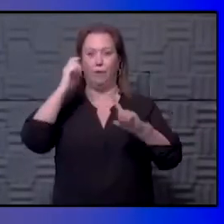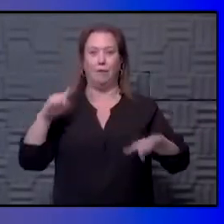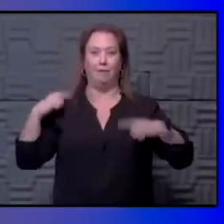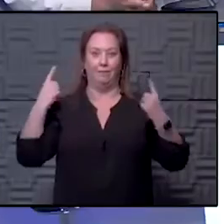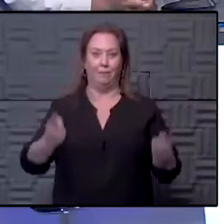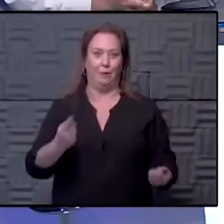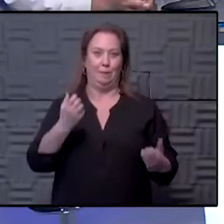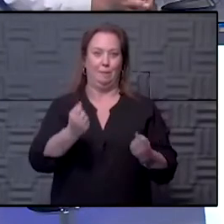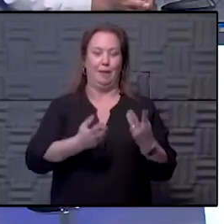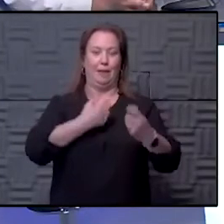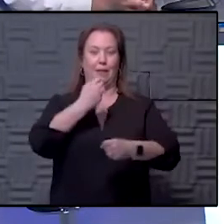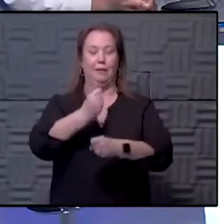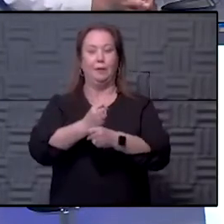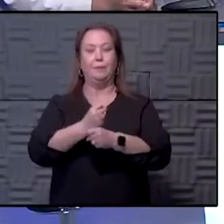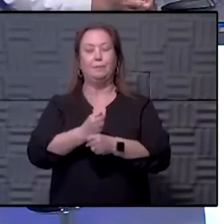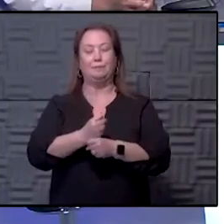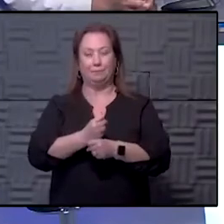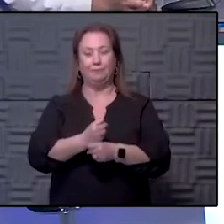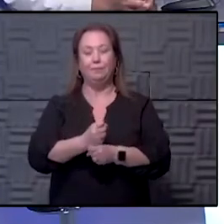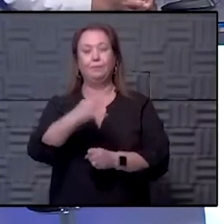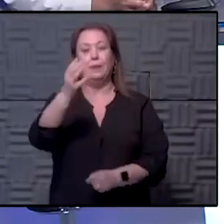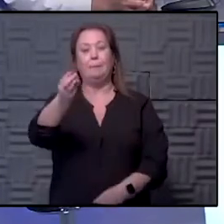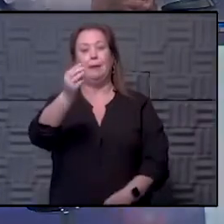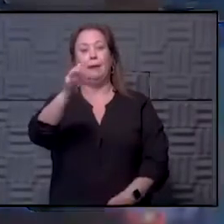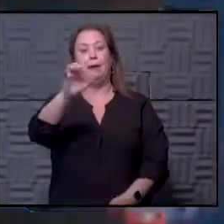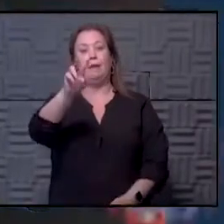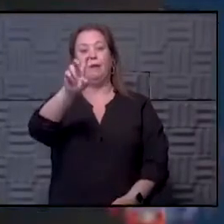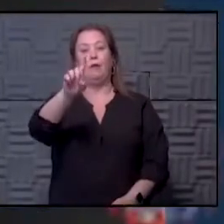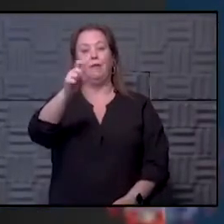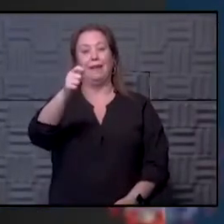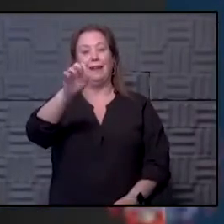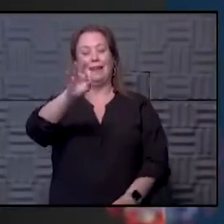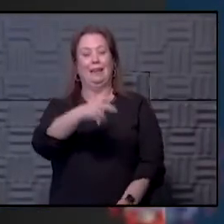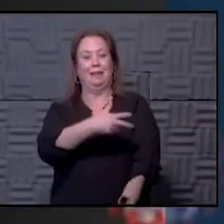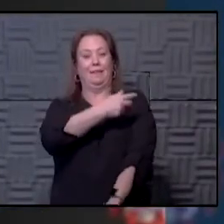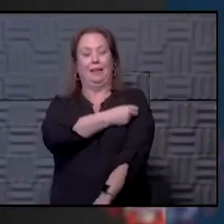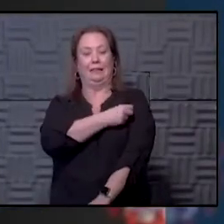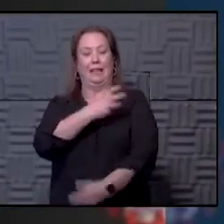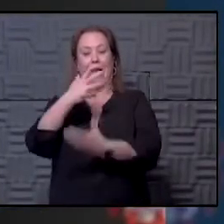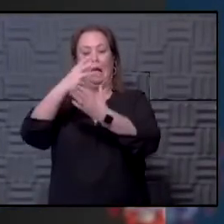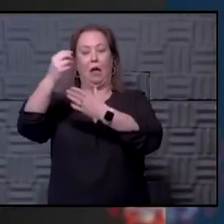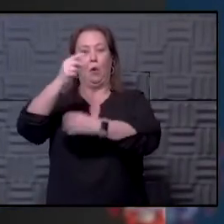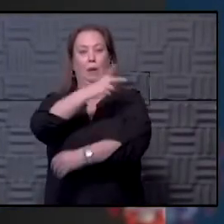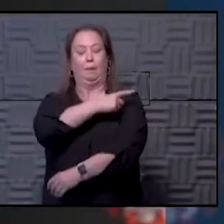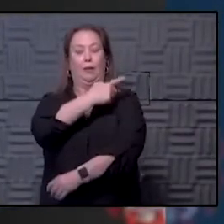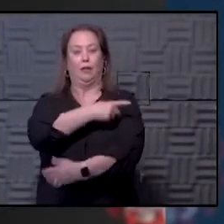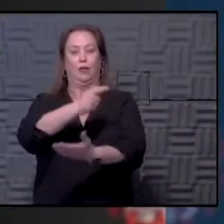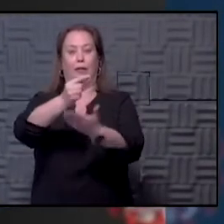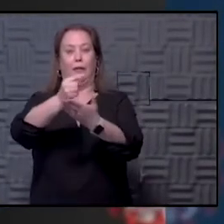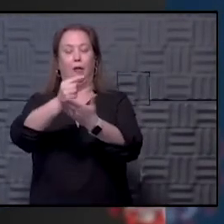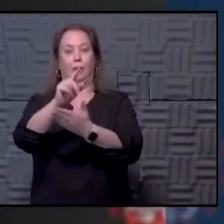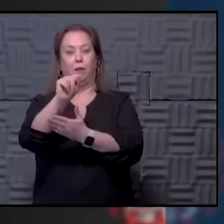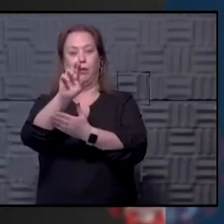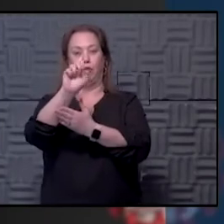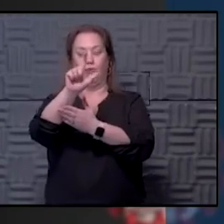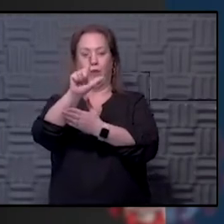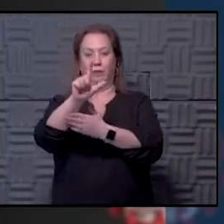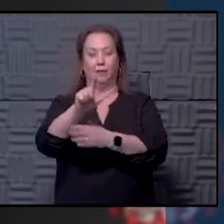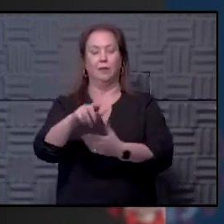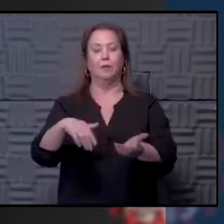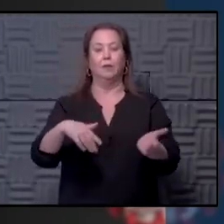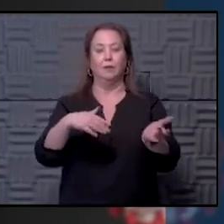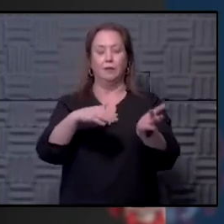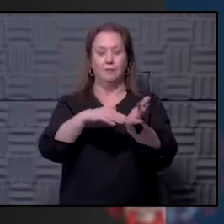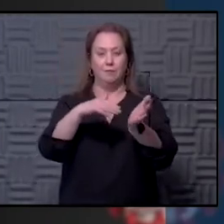years. Hey, Monday, we will update COVID-19 vaccine and outpatient therapeutic trials. There are opportunities for enrollment. Doctors